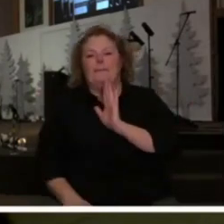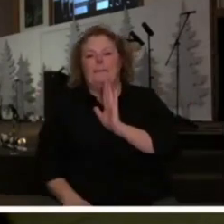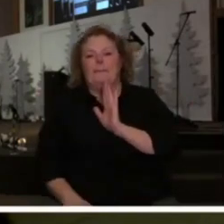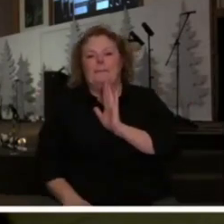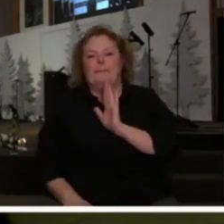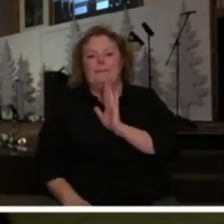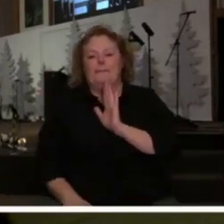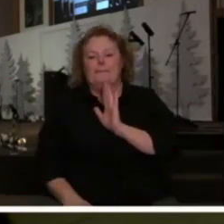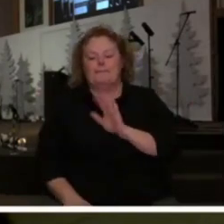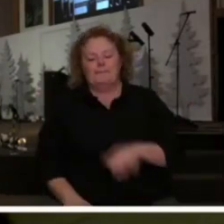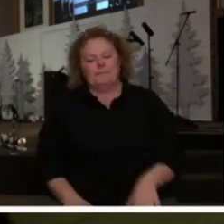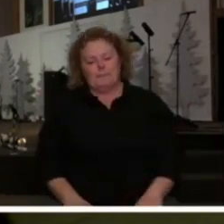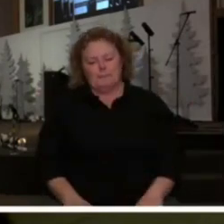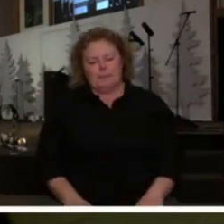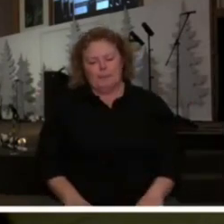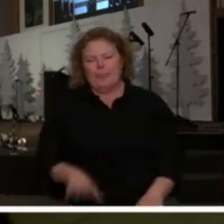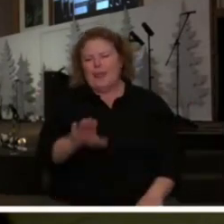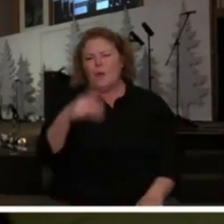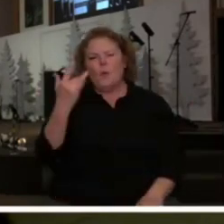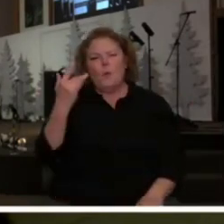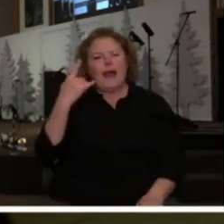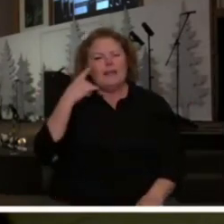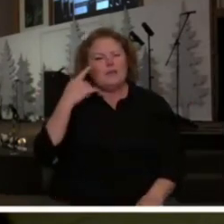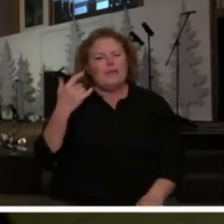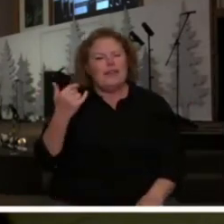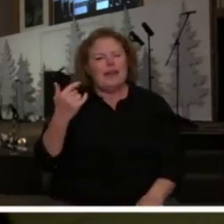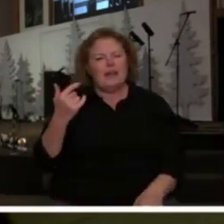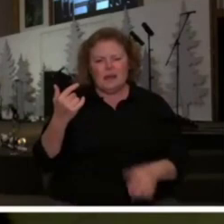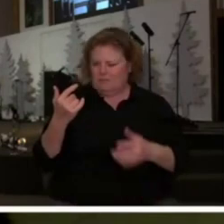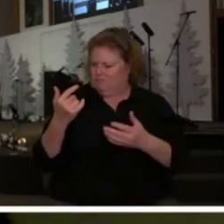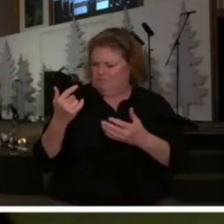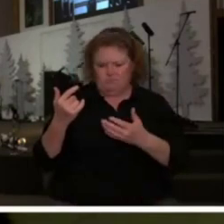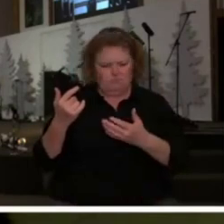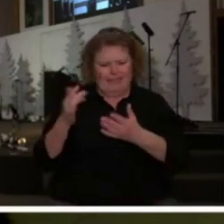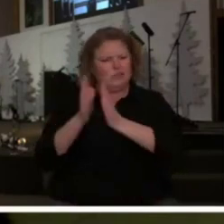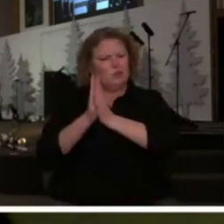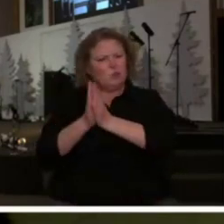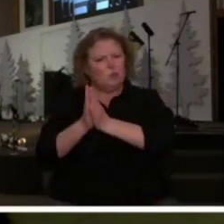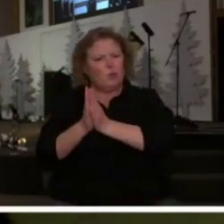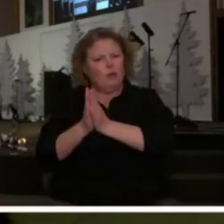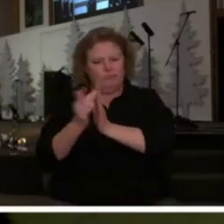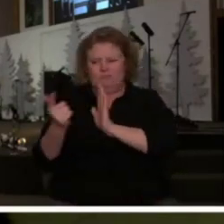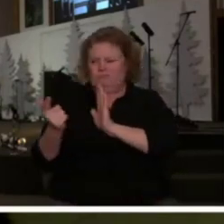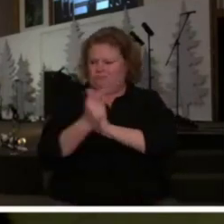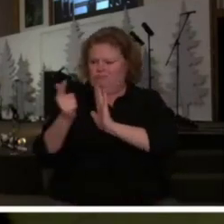why do you think folks that it's against the law for our kids to pray in school